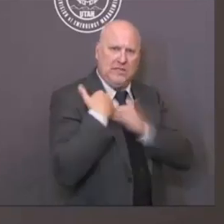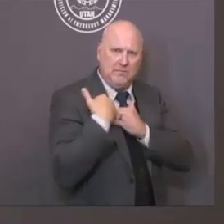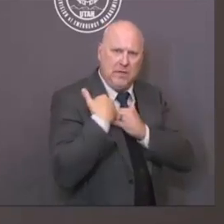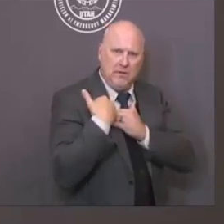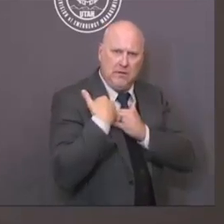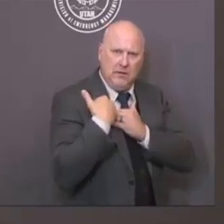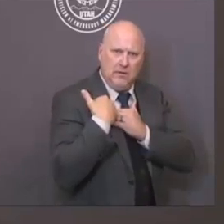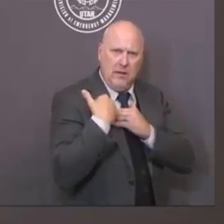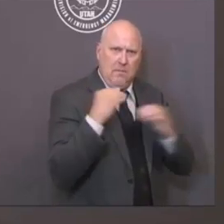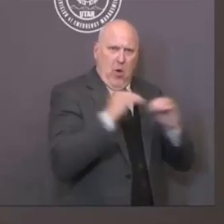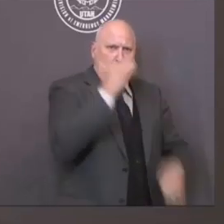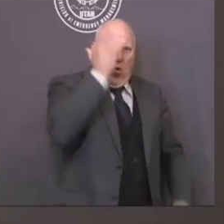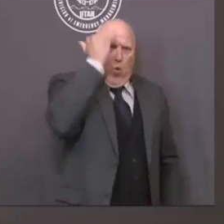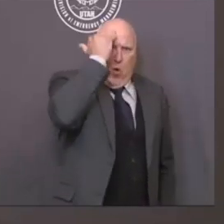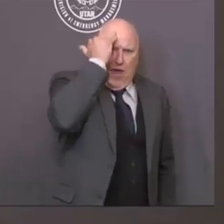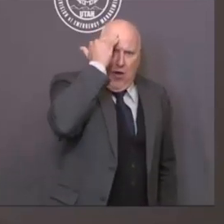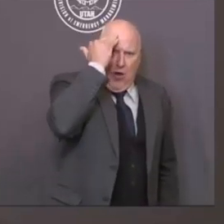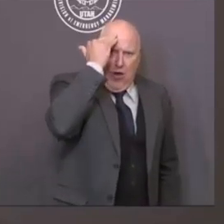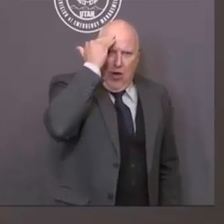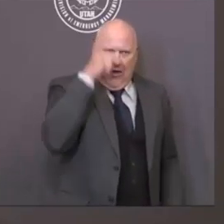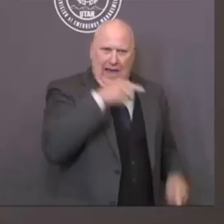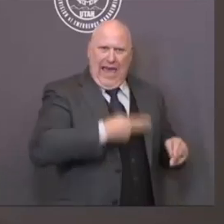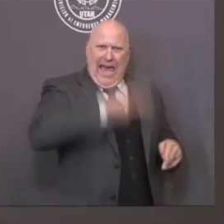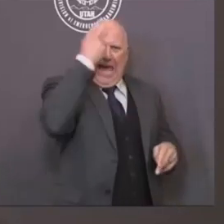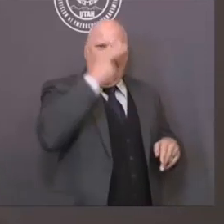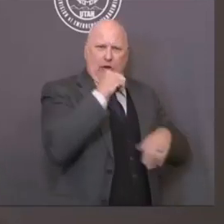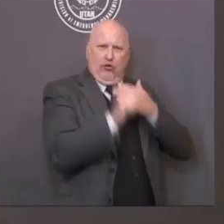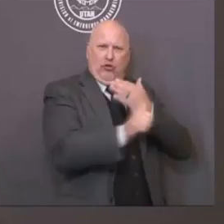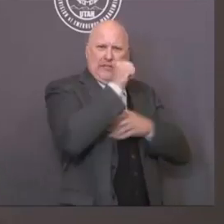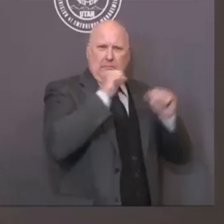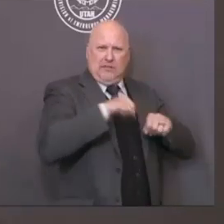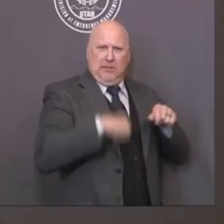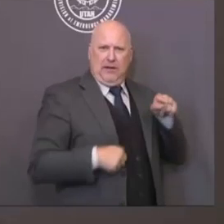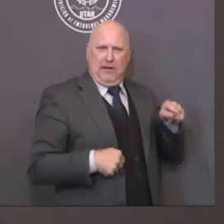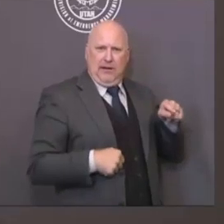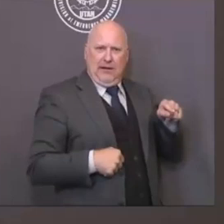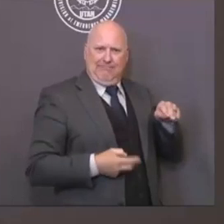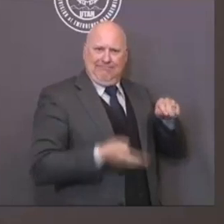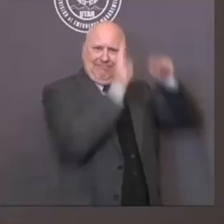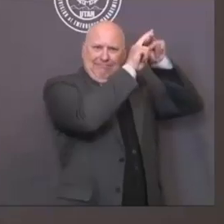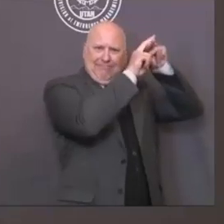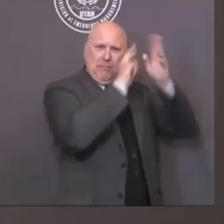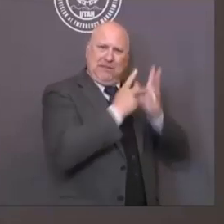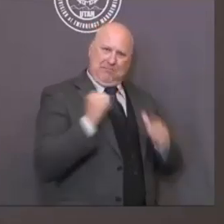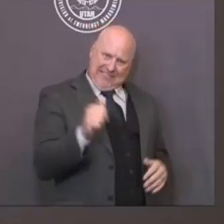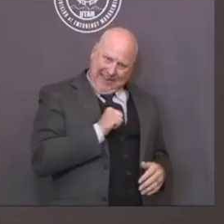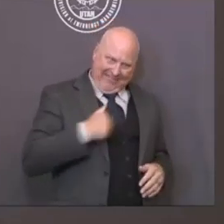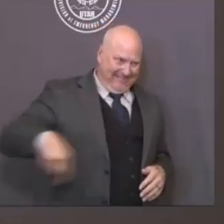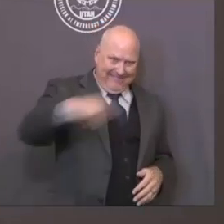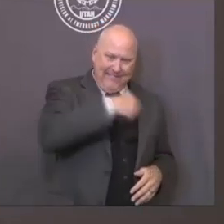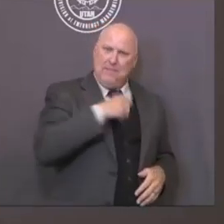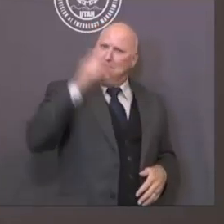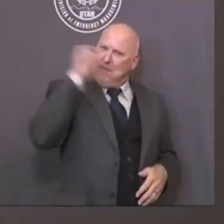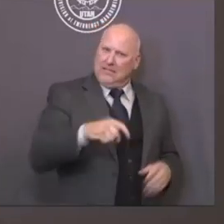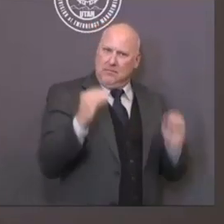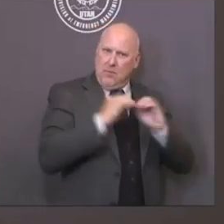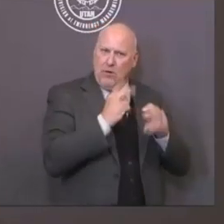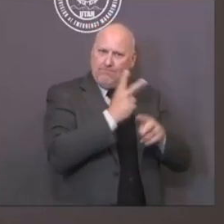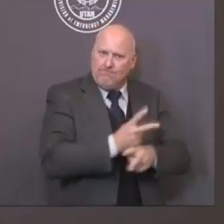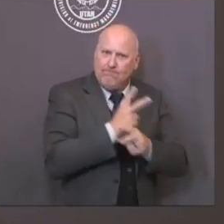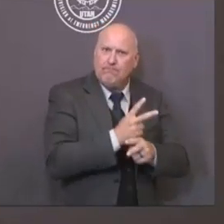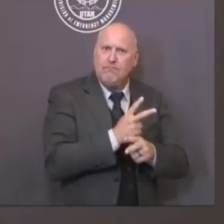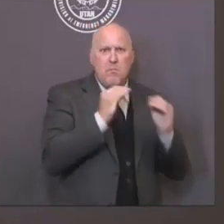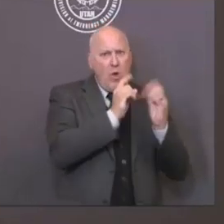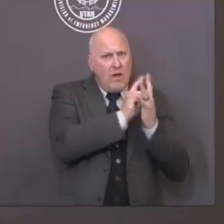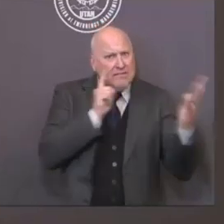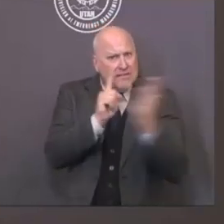that one of the best ways we can reduce the transmission of the coronavirus is, in fact,